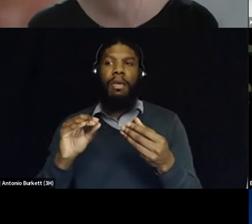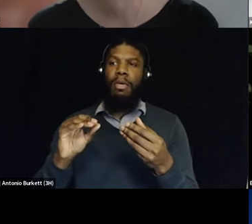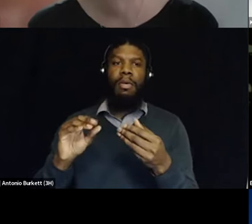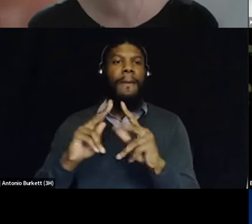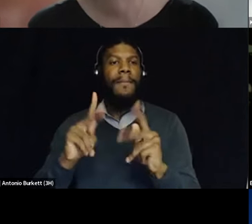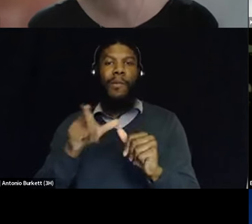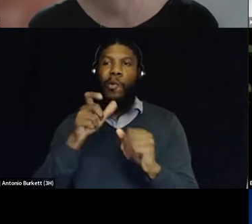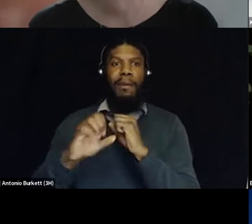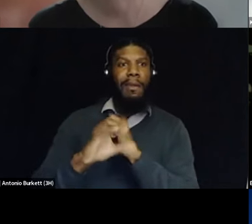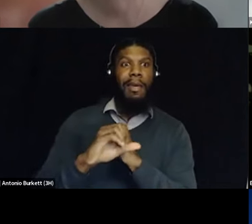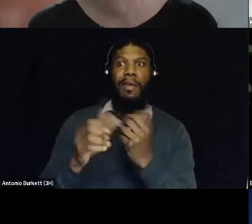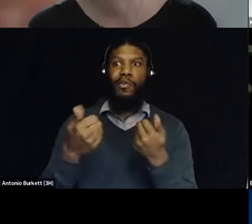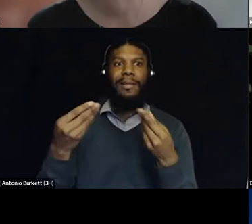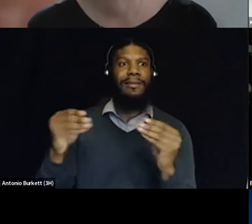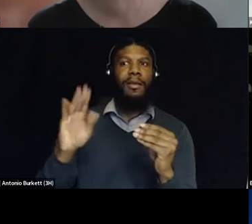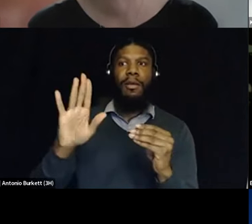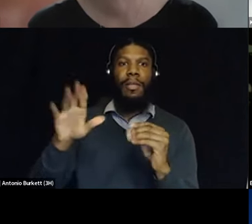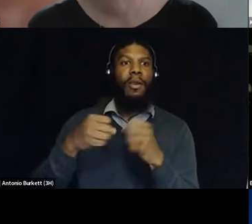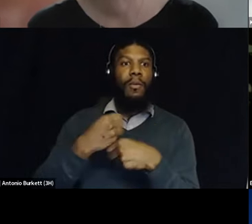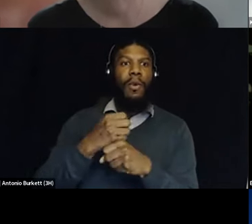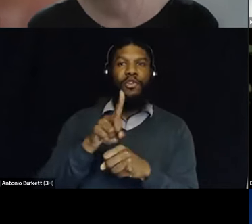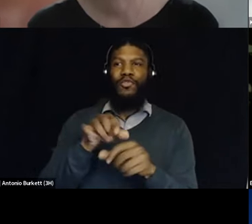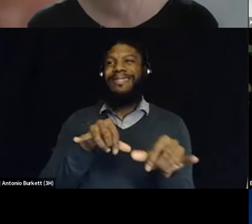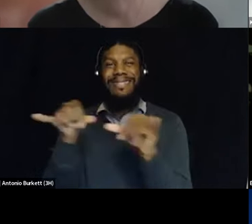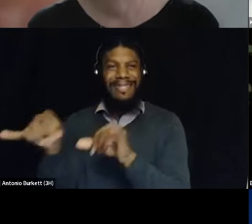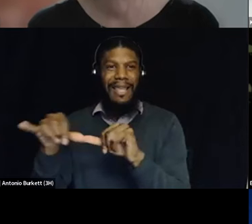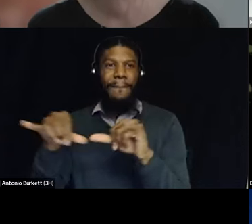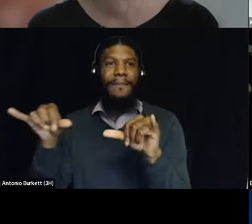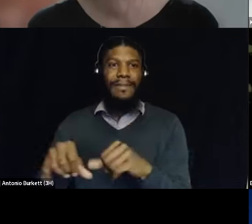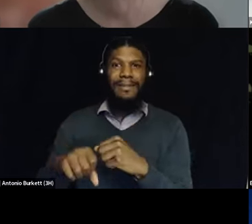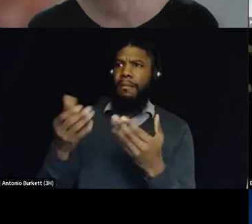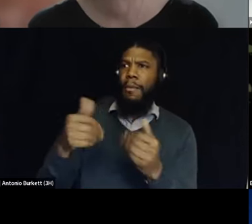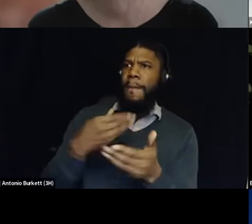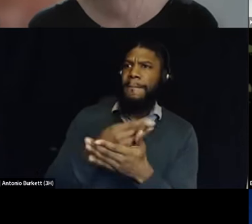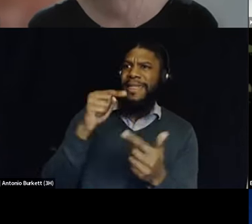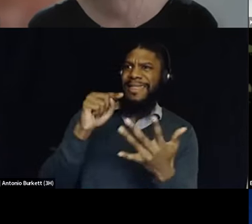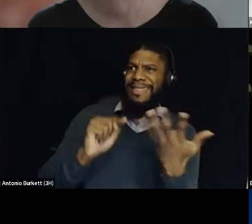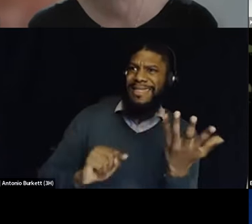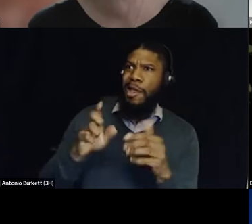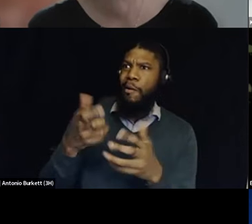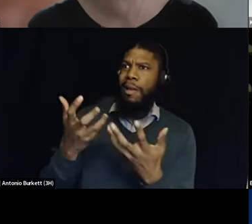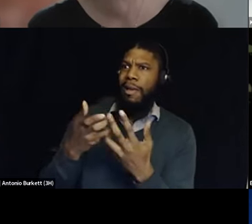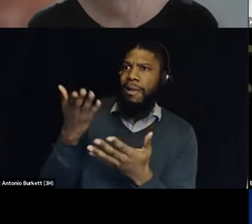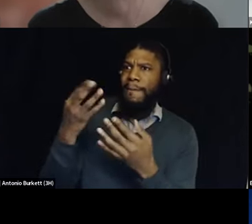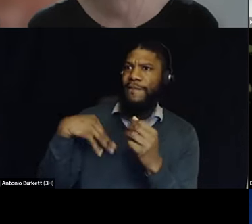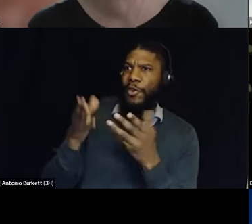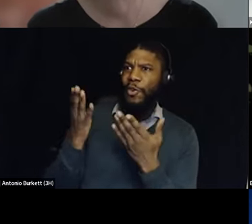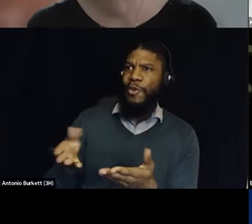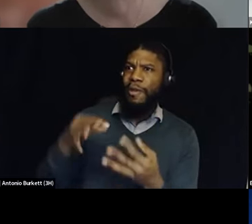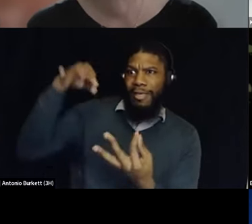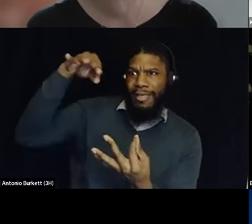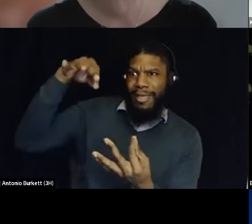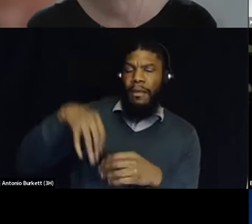companies that are trying to sell their products to the same systems because you start to see that you know companies aren't you know